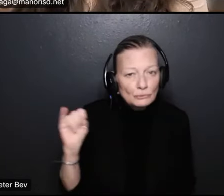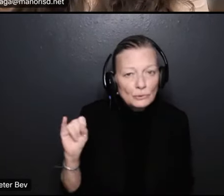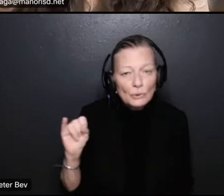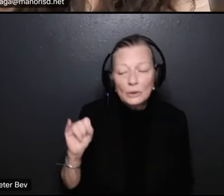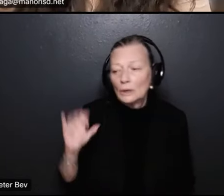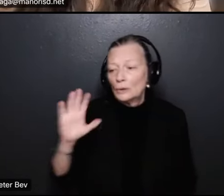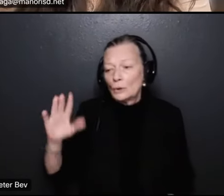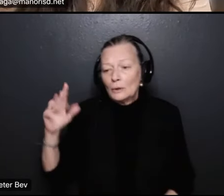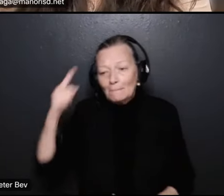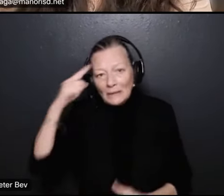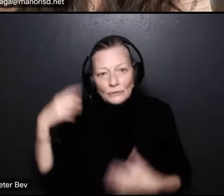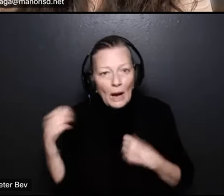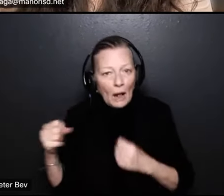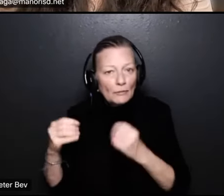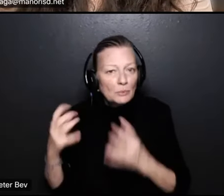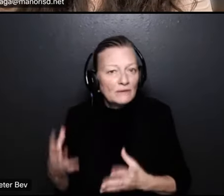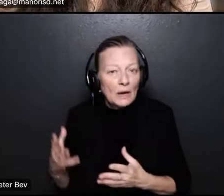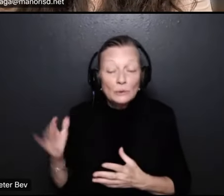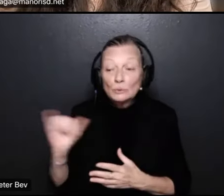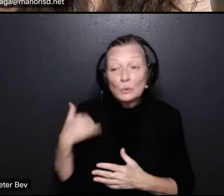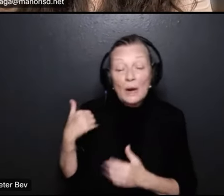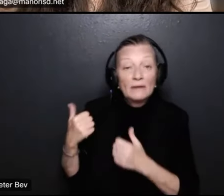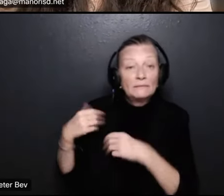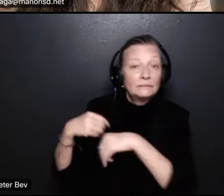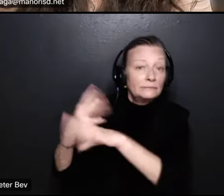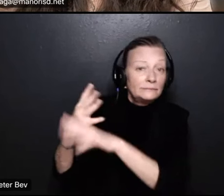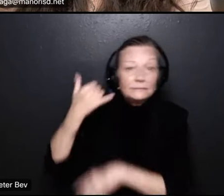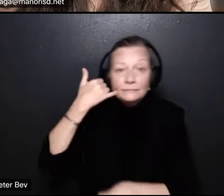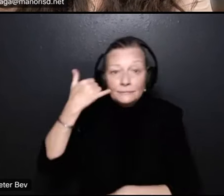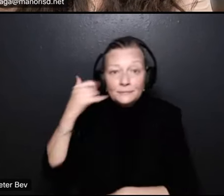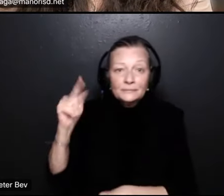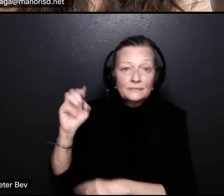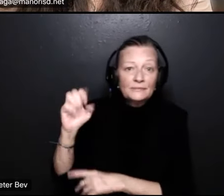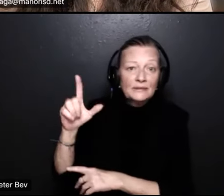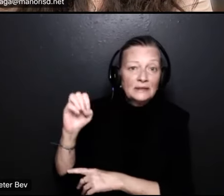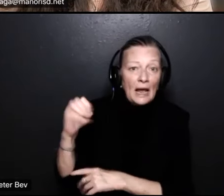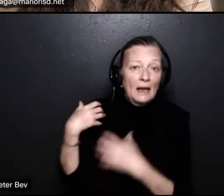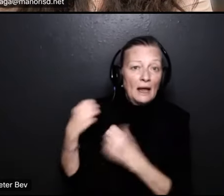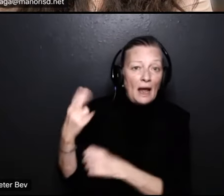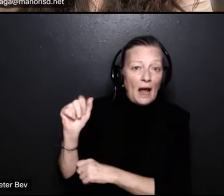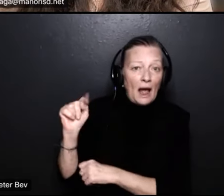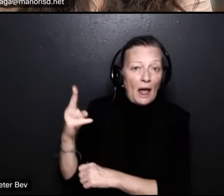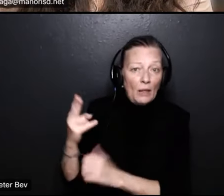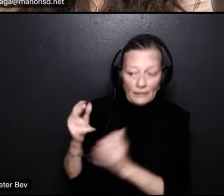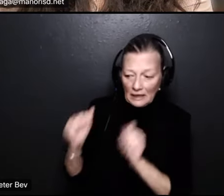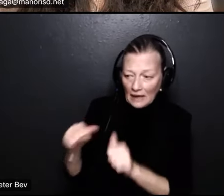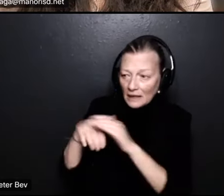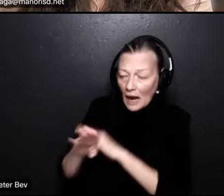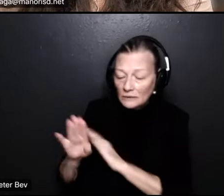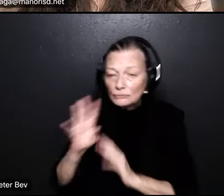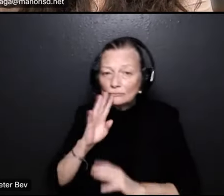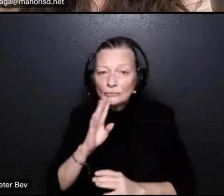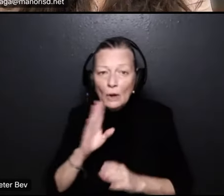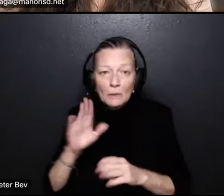provider mental health provider but there's also a telehealth which you can actually access someone just by phone if you need to so that's